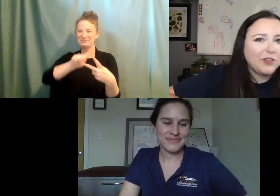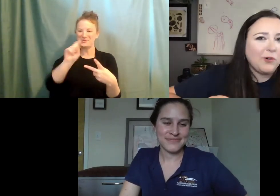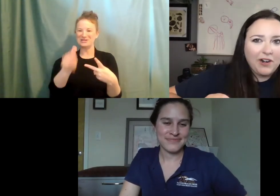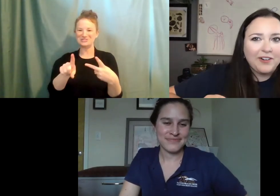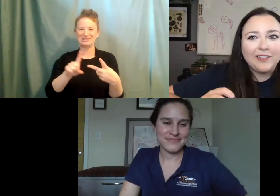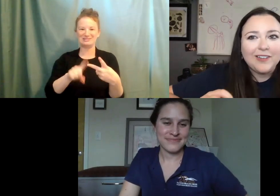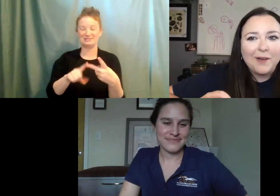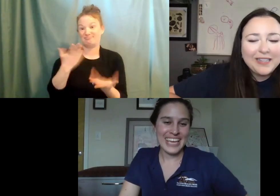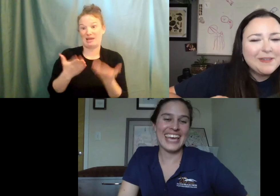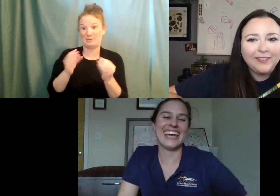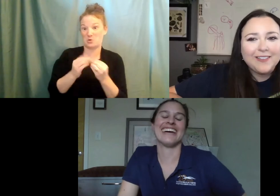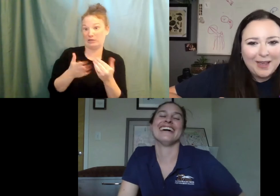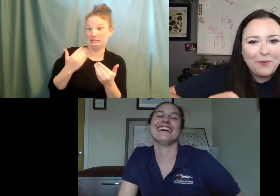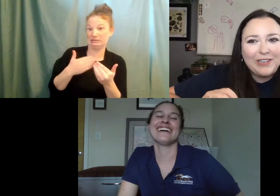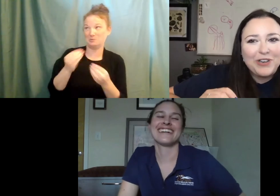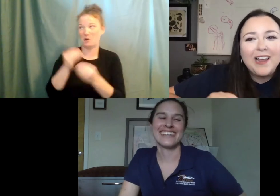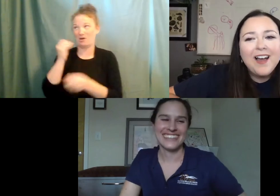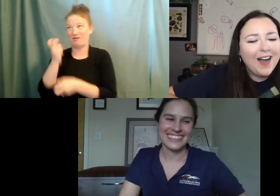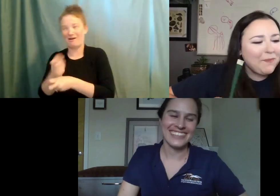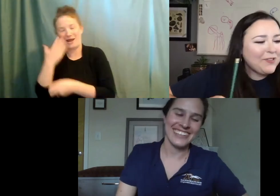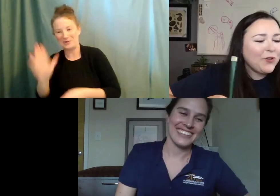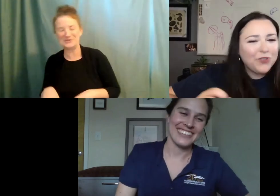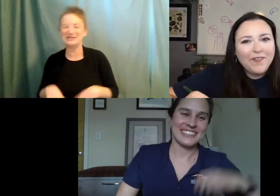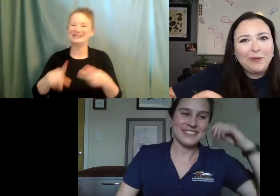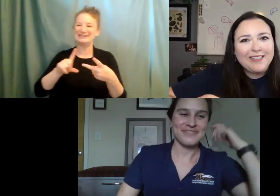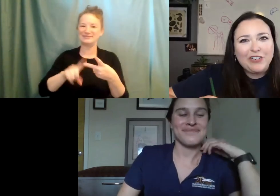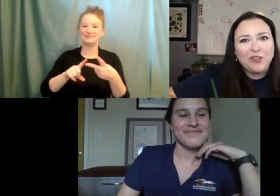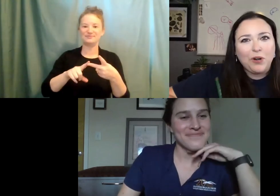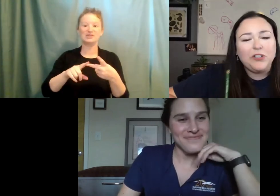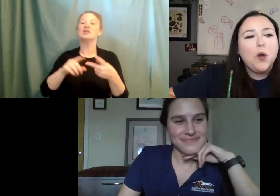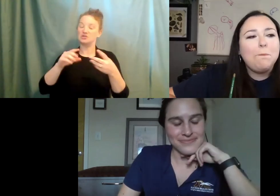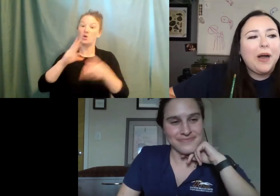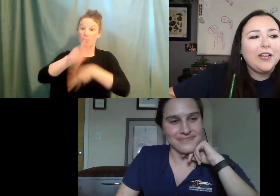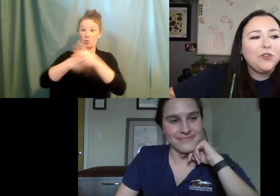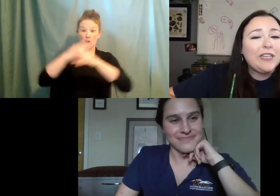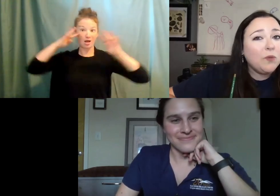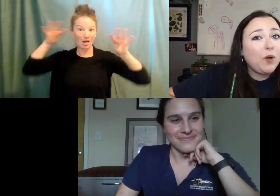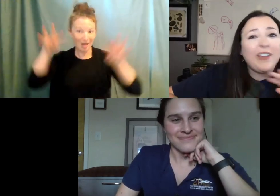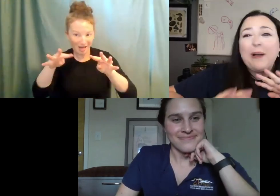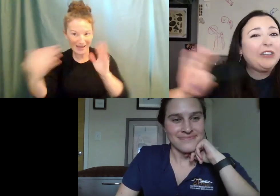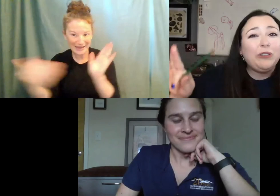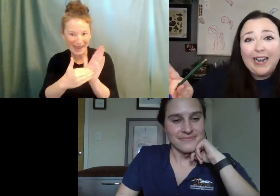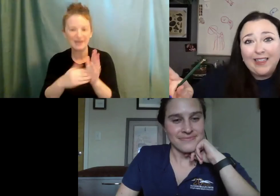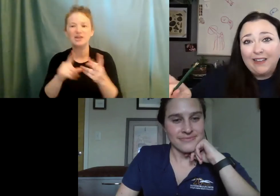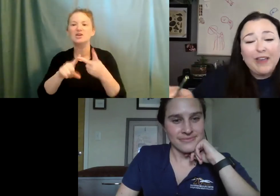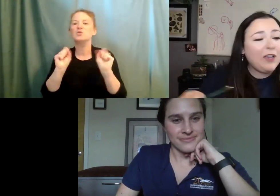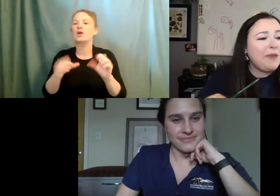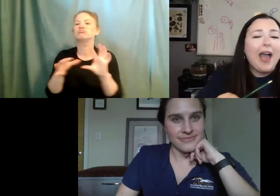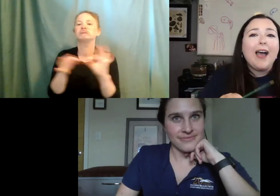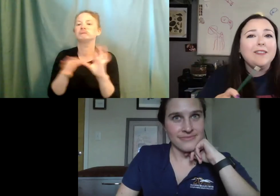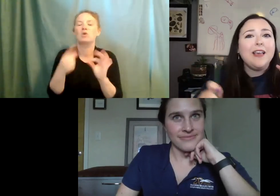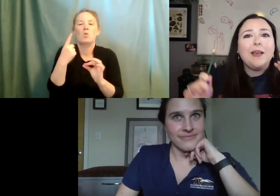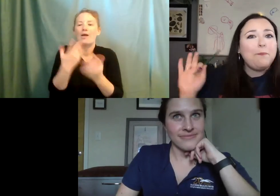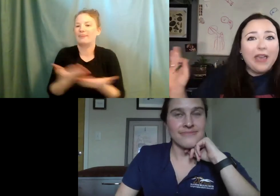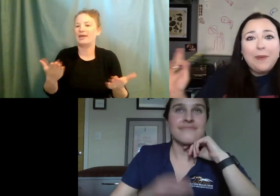either be easier or harder, uh, but it's nearly the same question. Um, so you still have everybody's attention in the world, but you can tell them one thing about literally anything. It can